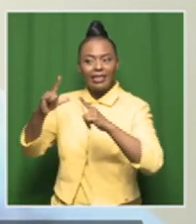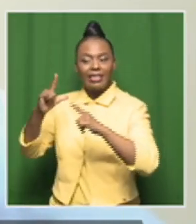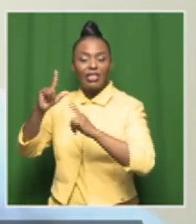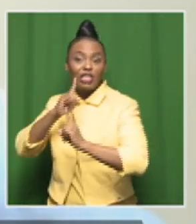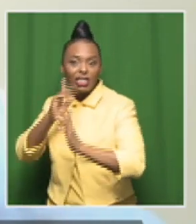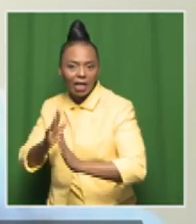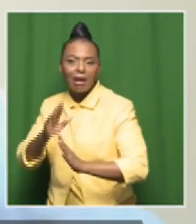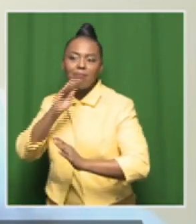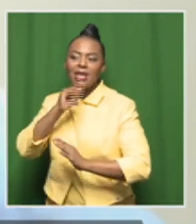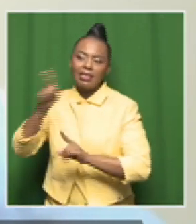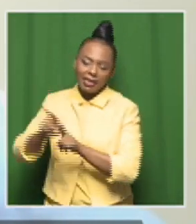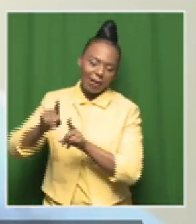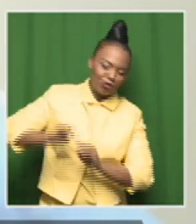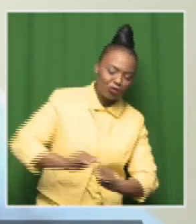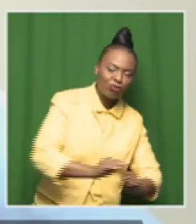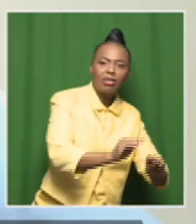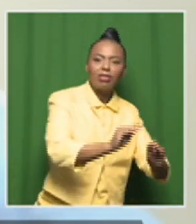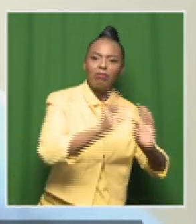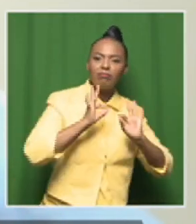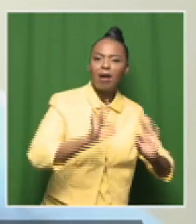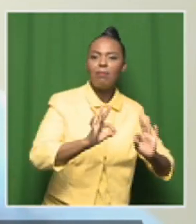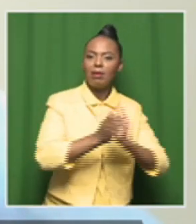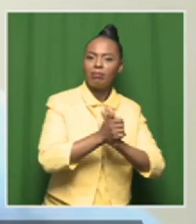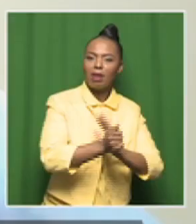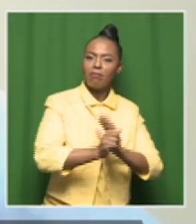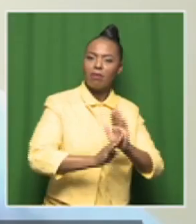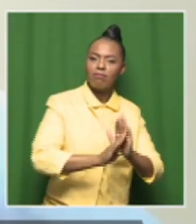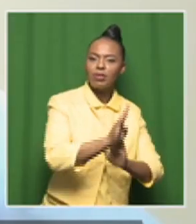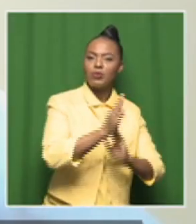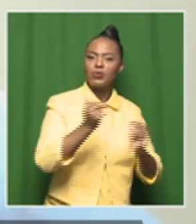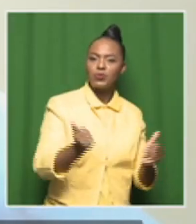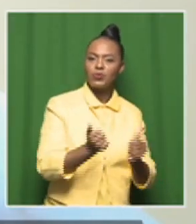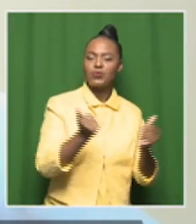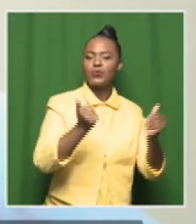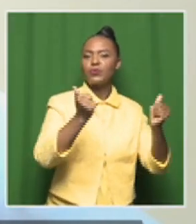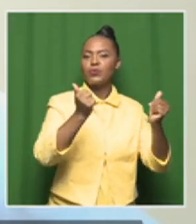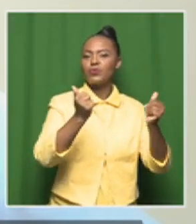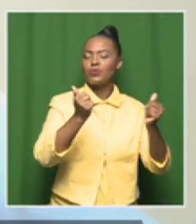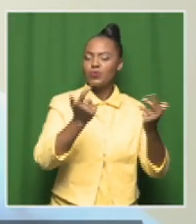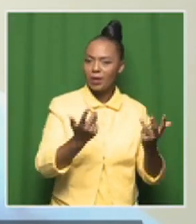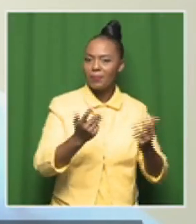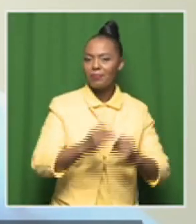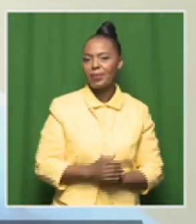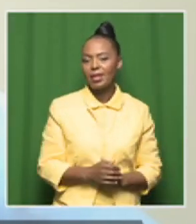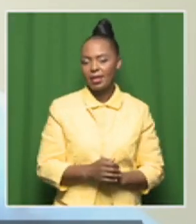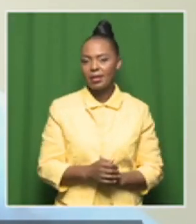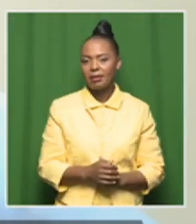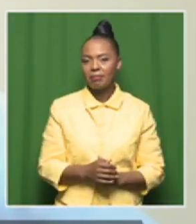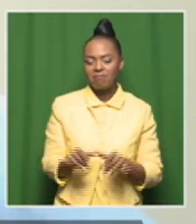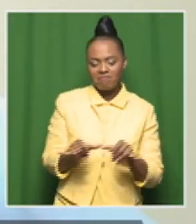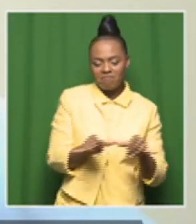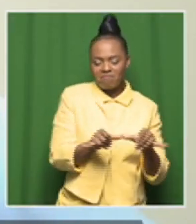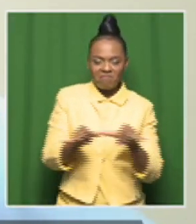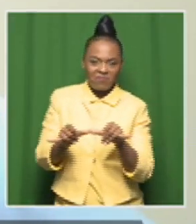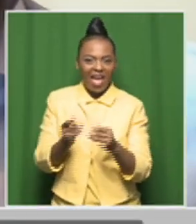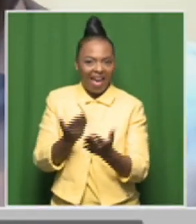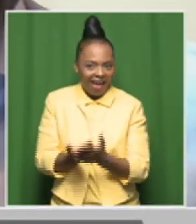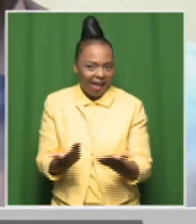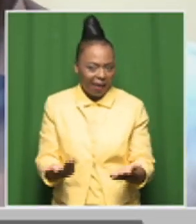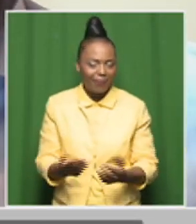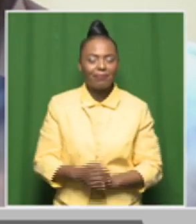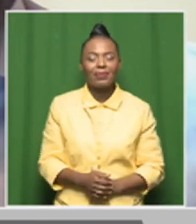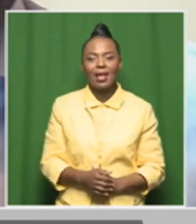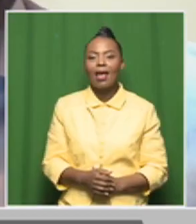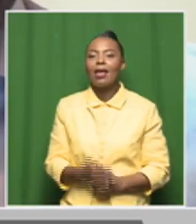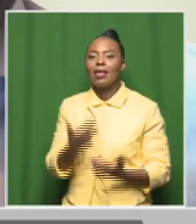ability through adjusting their lessons plans through real data in real time. All right, Richard, thank you for your time.